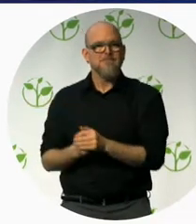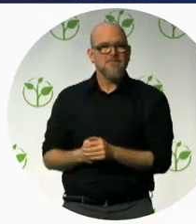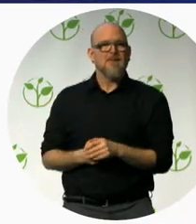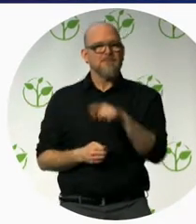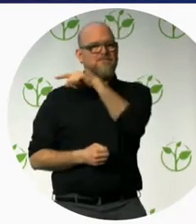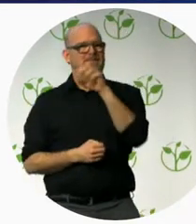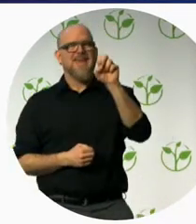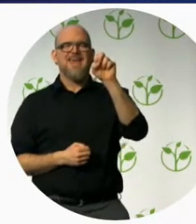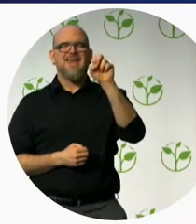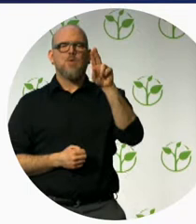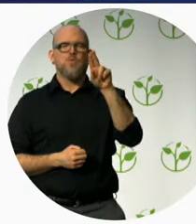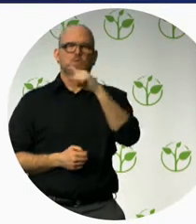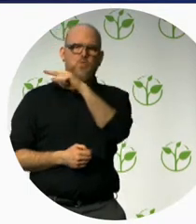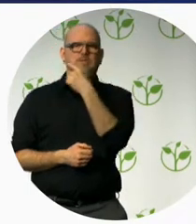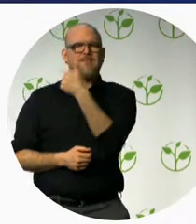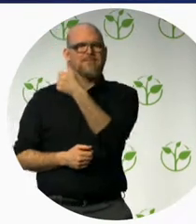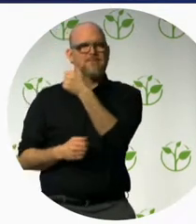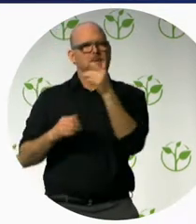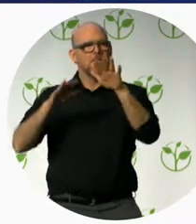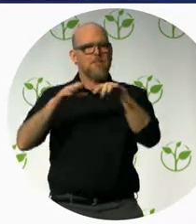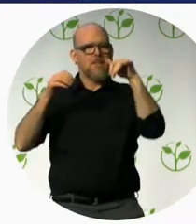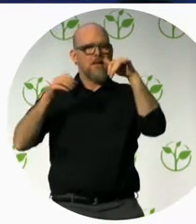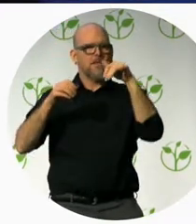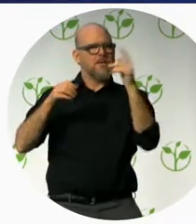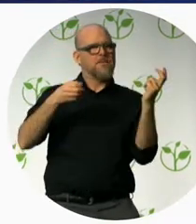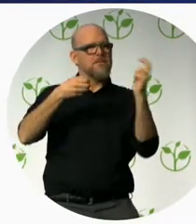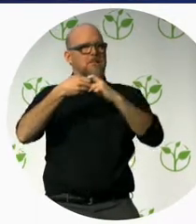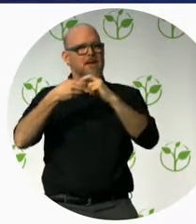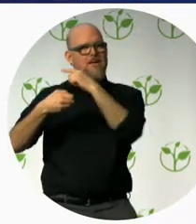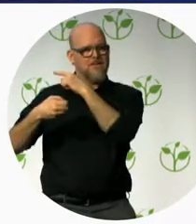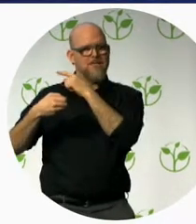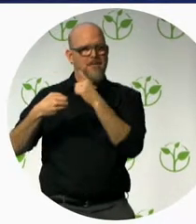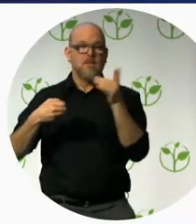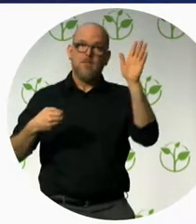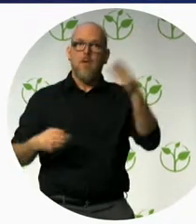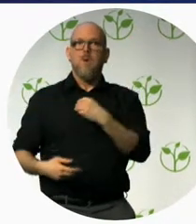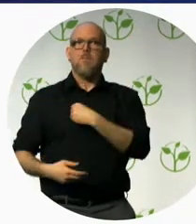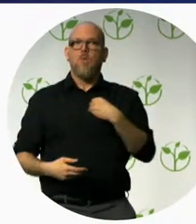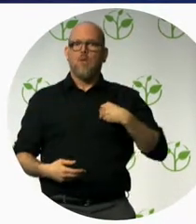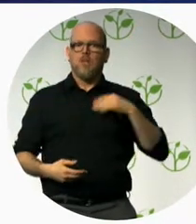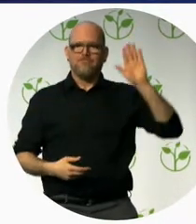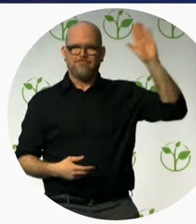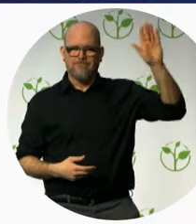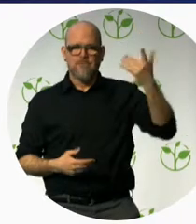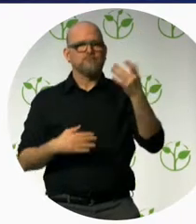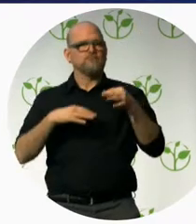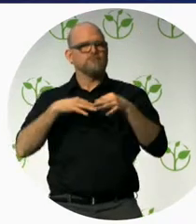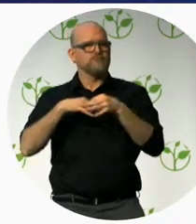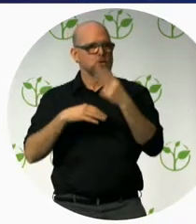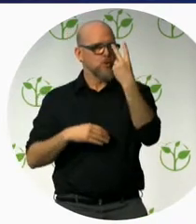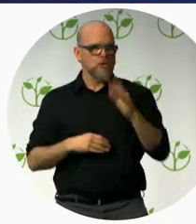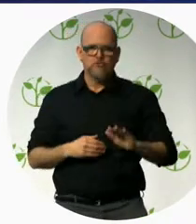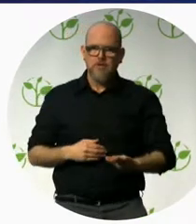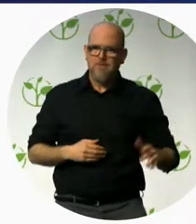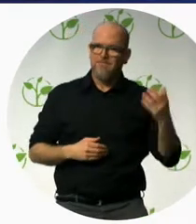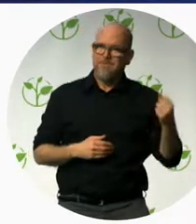from Poland. He is married with two children, but since birth he's been living with the condition